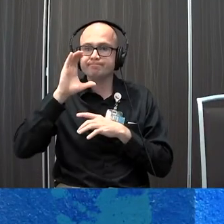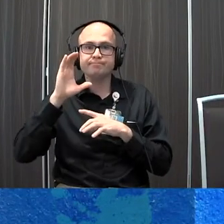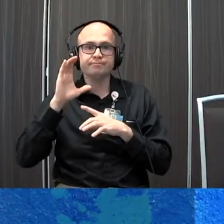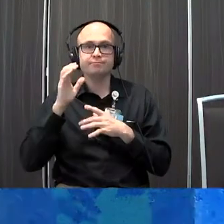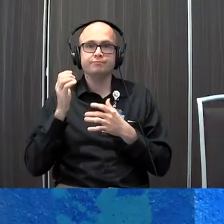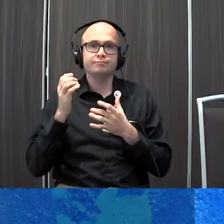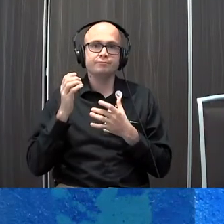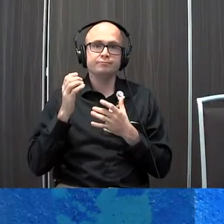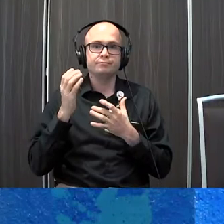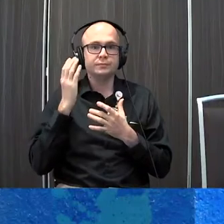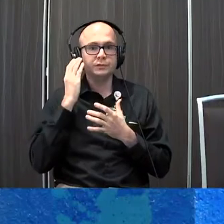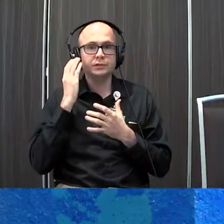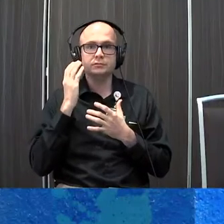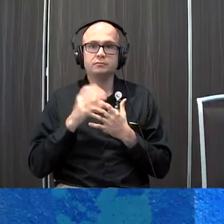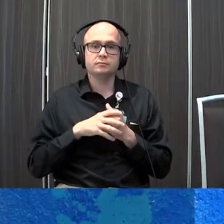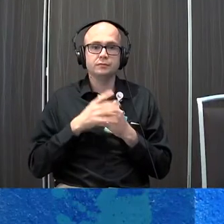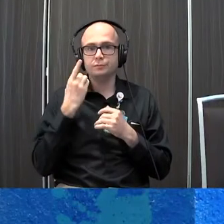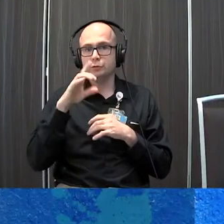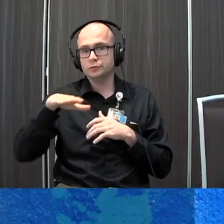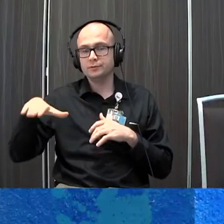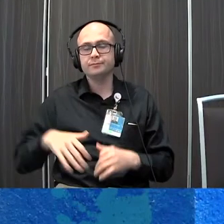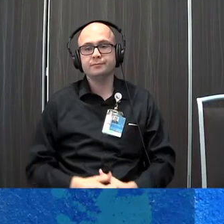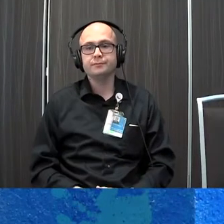outcome for your child